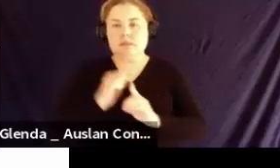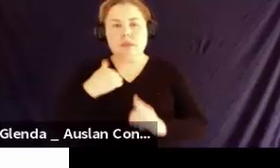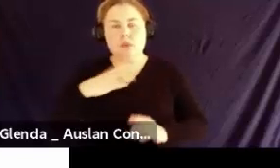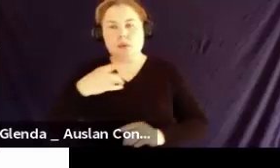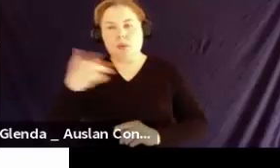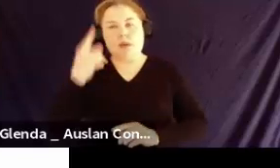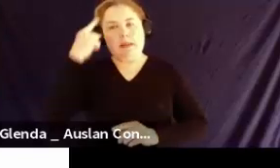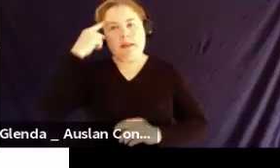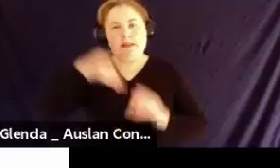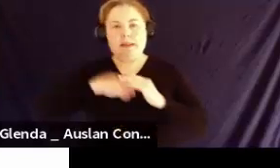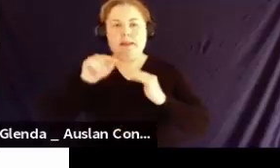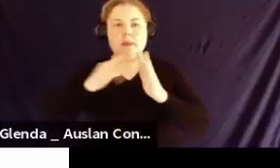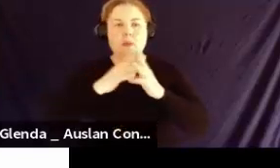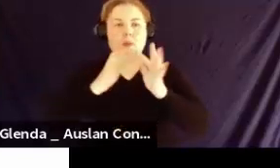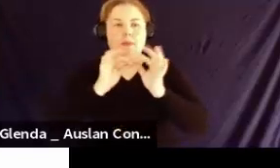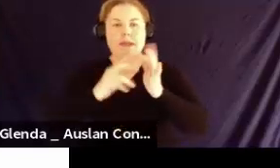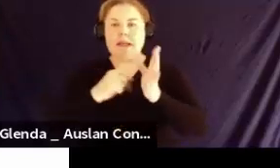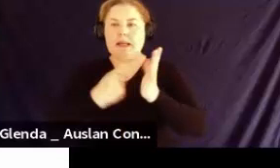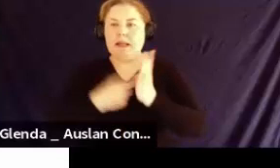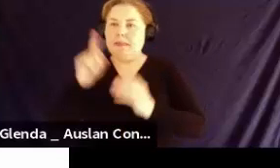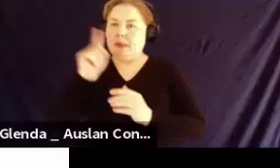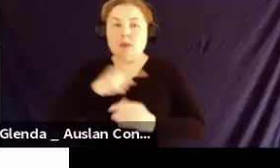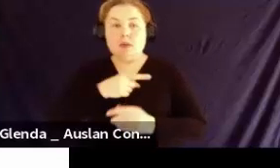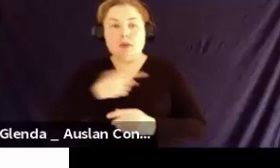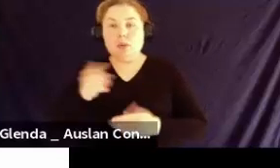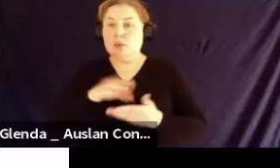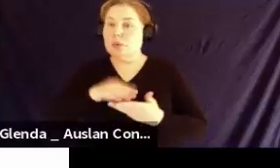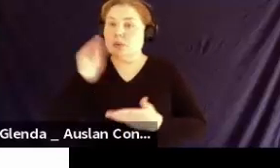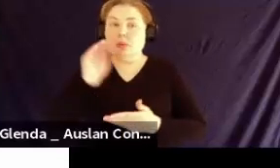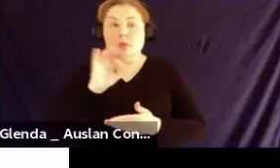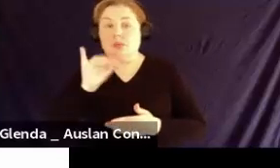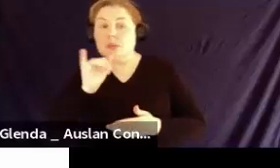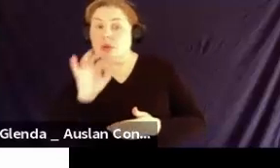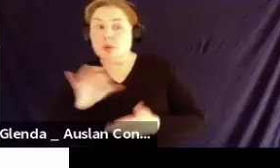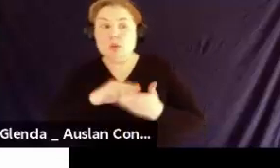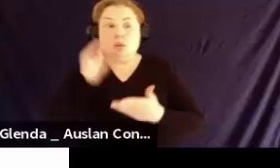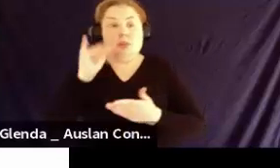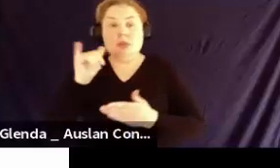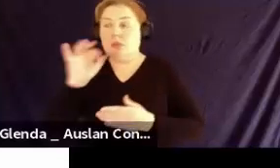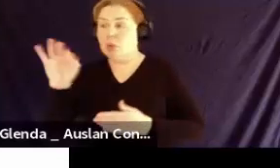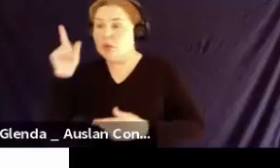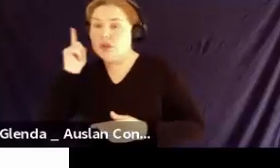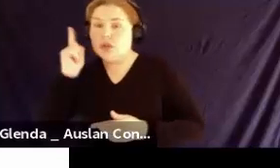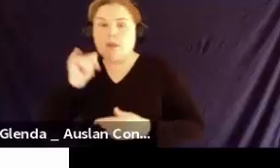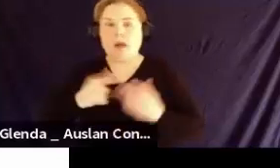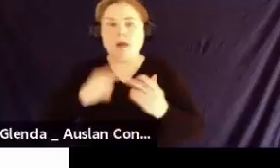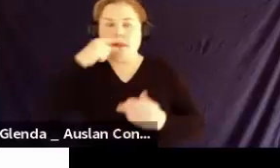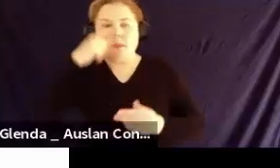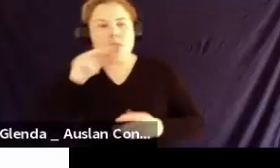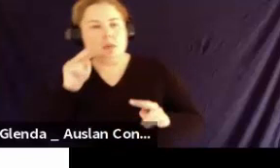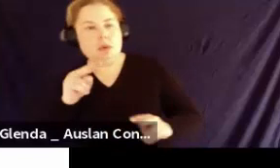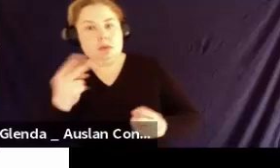we have people who are not necessarily students, not necessarily teachers. We have people who are just interested and